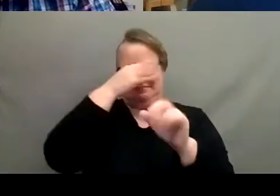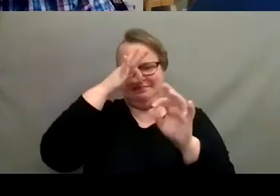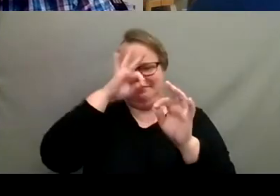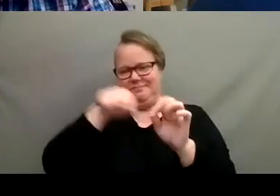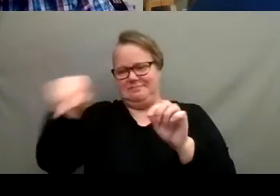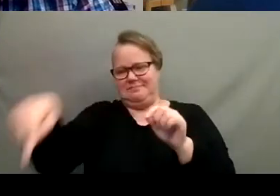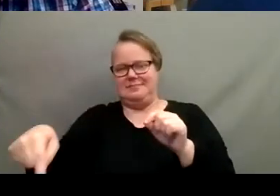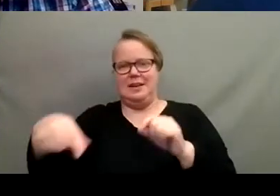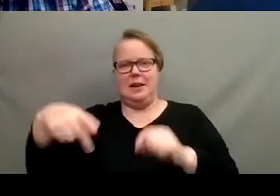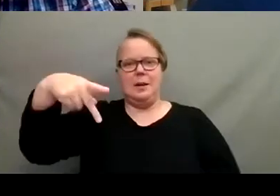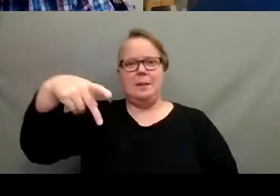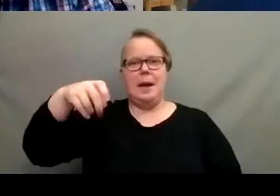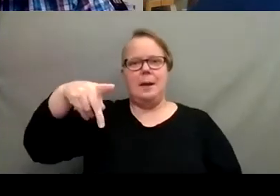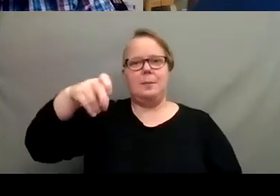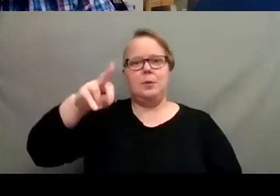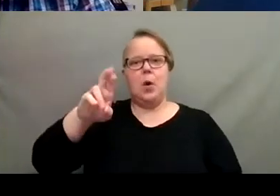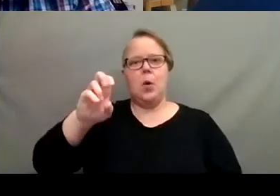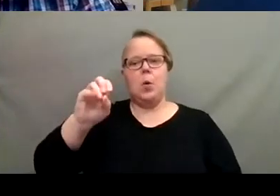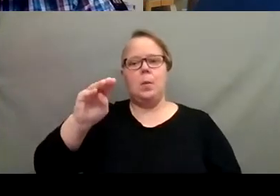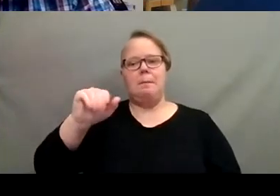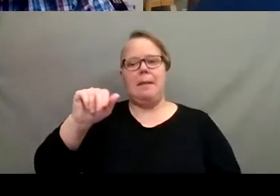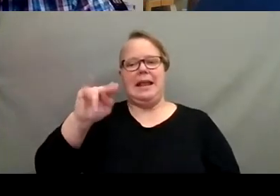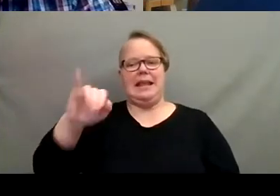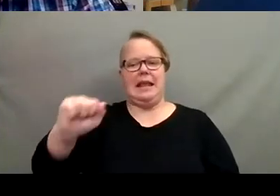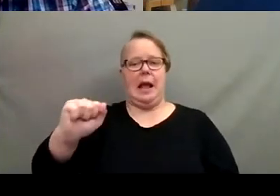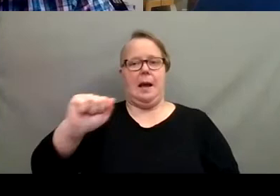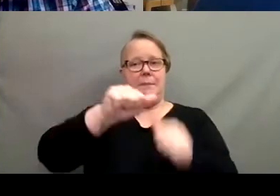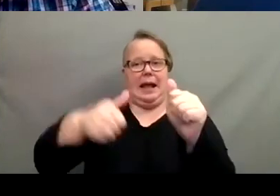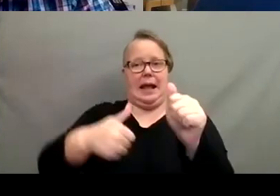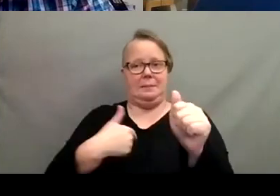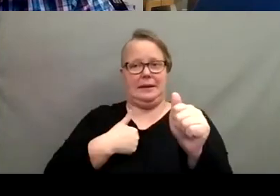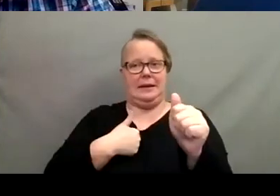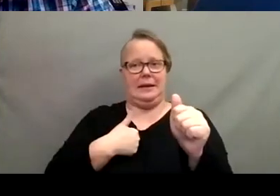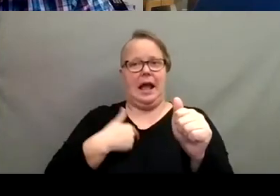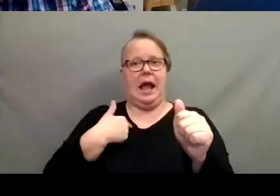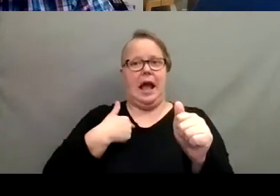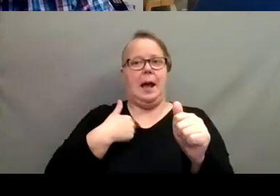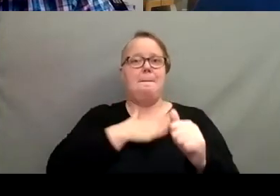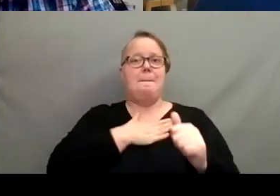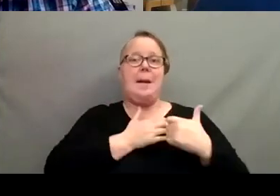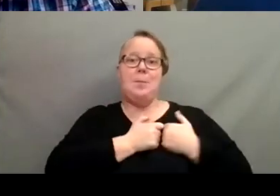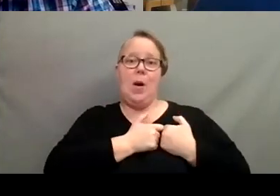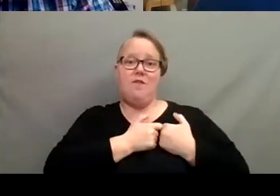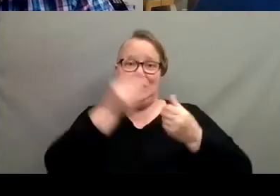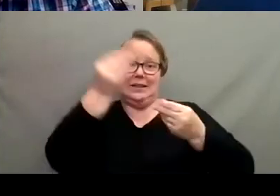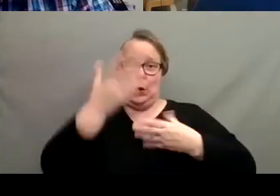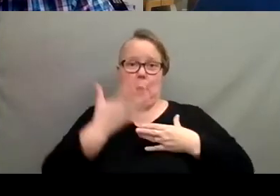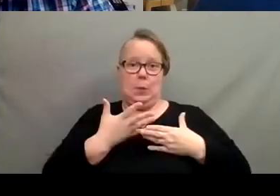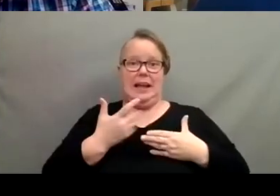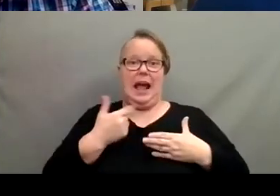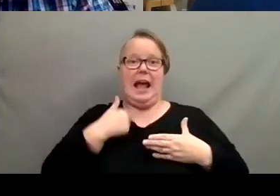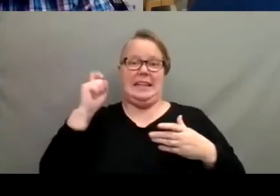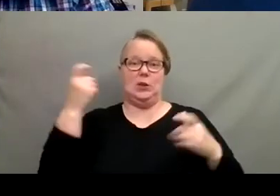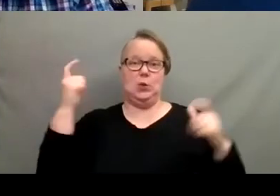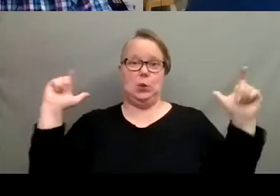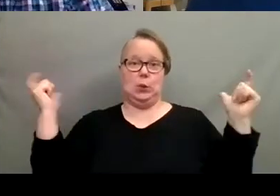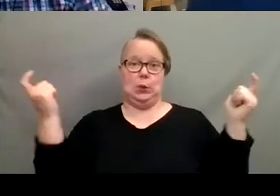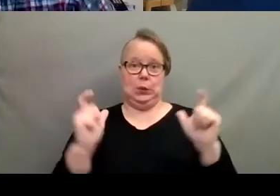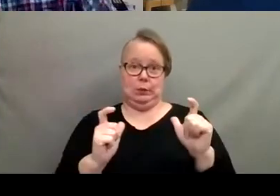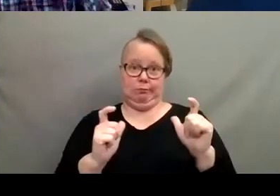pepperomania behind me. Um, I actually got told by my boyfriend a few weeks ago that I need to scale it down